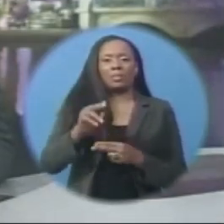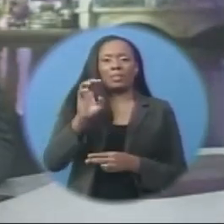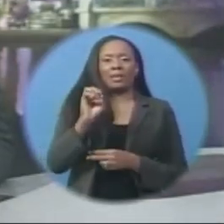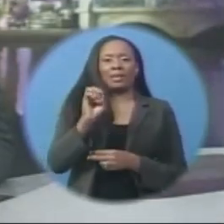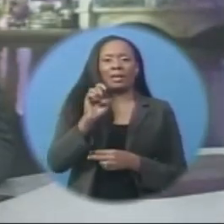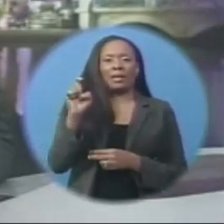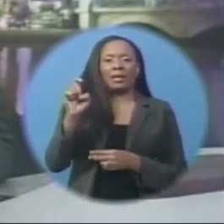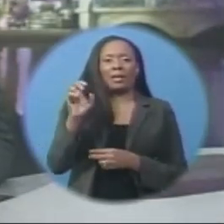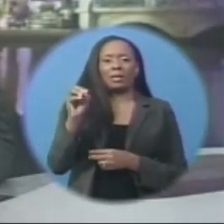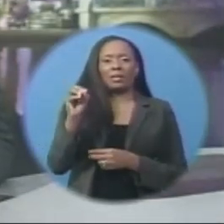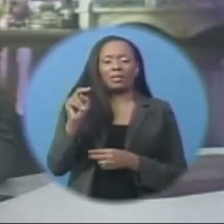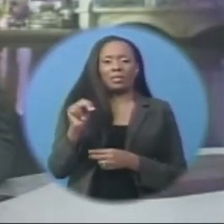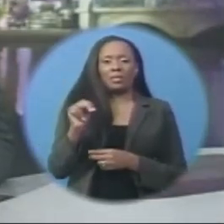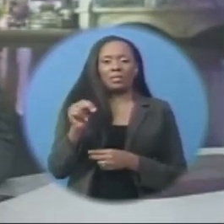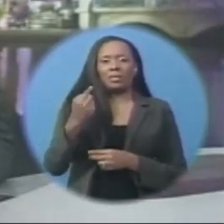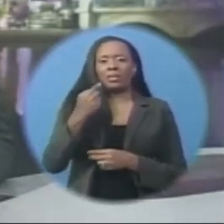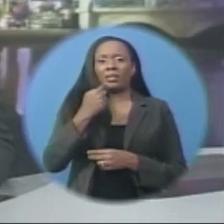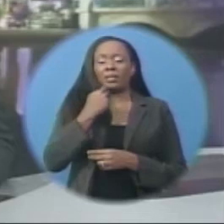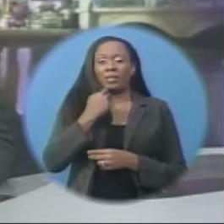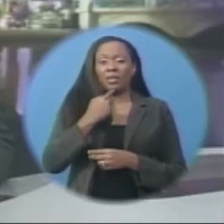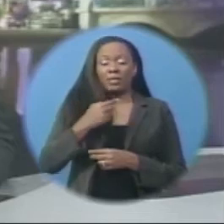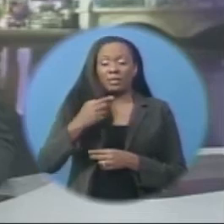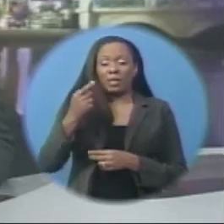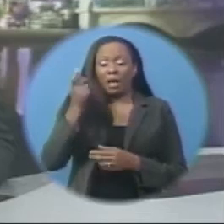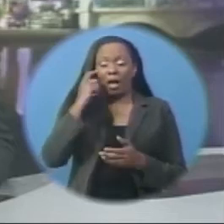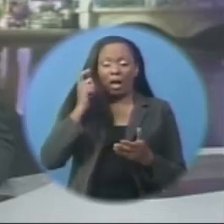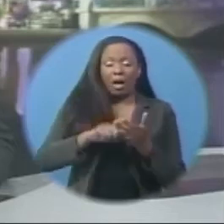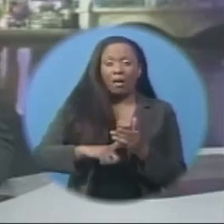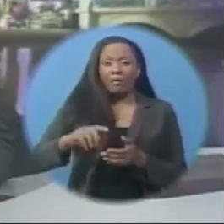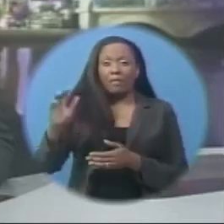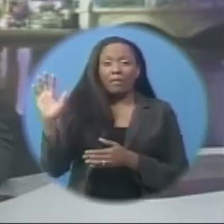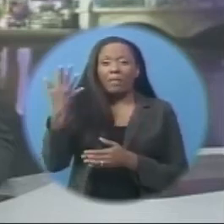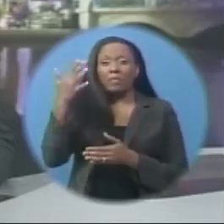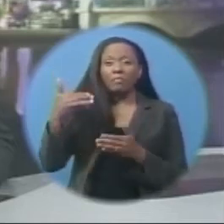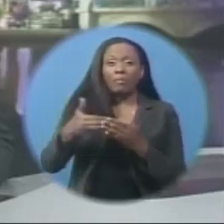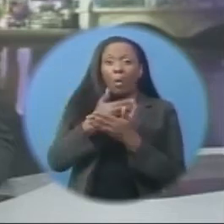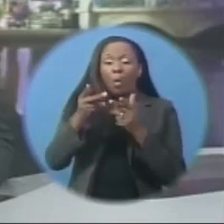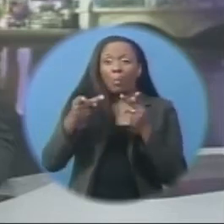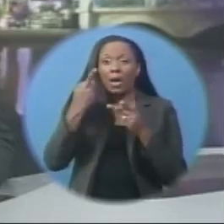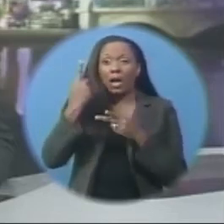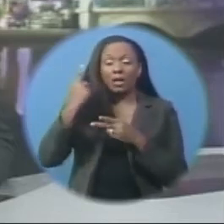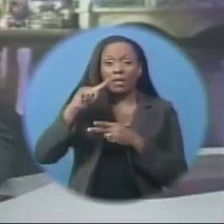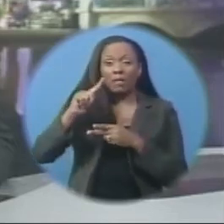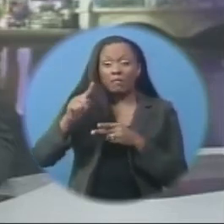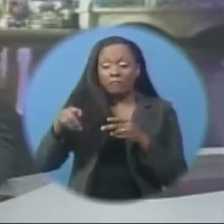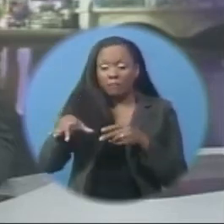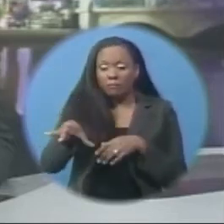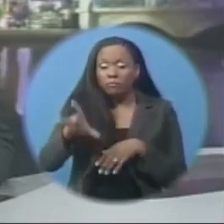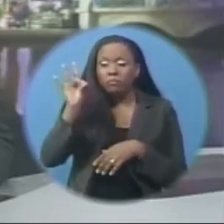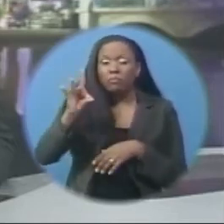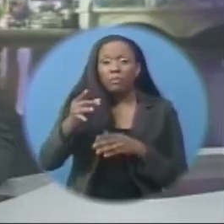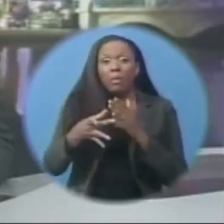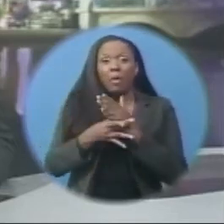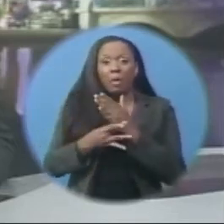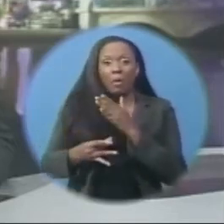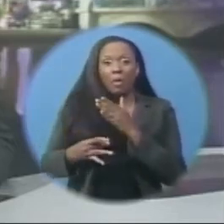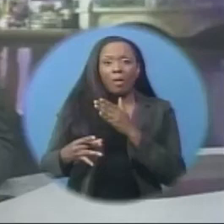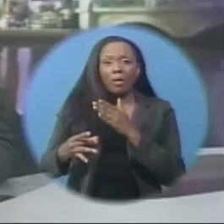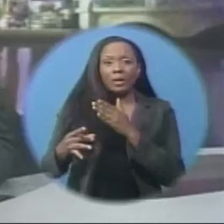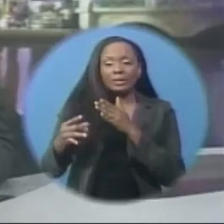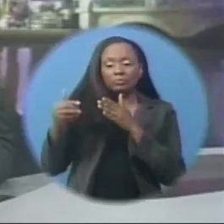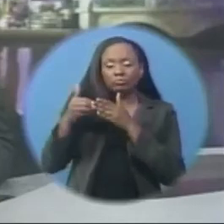Corporation says it has made a fifth new oil discovery After drilling the Turbot 1 well offshore Guyana Turbot is